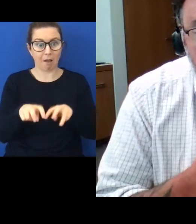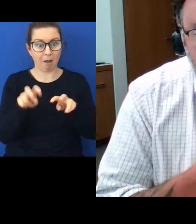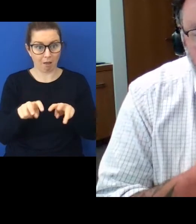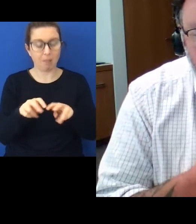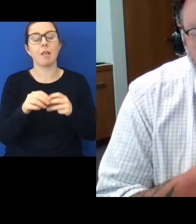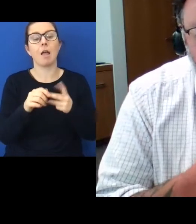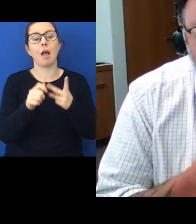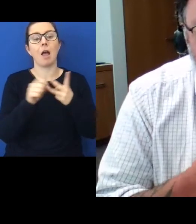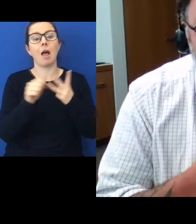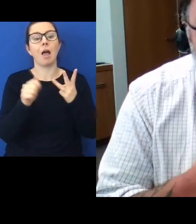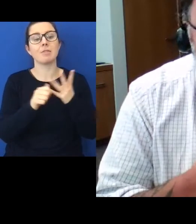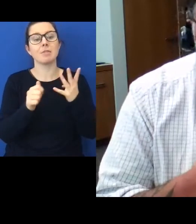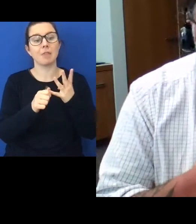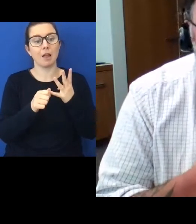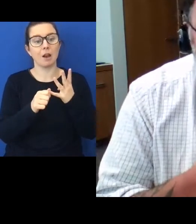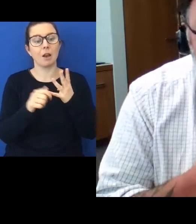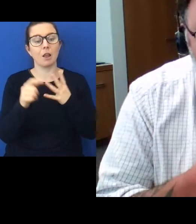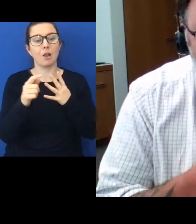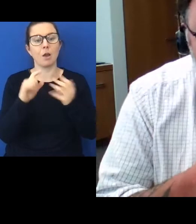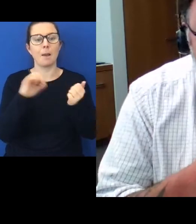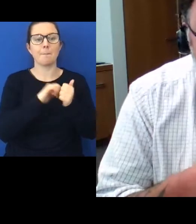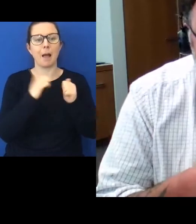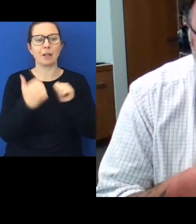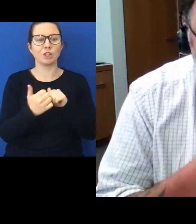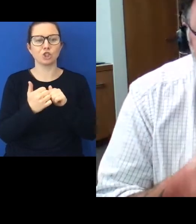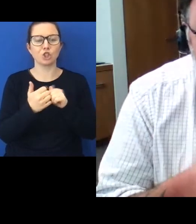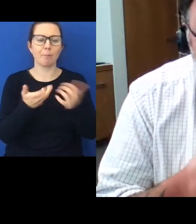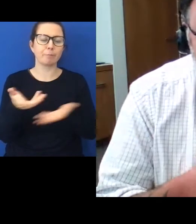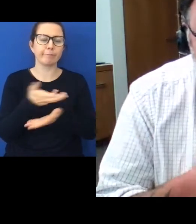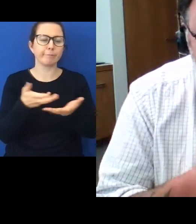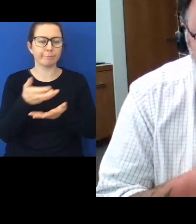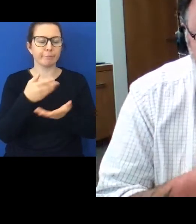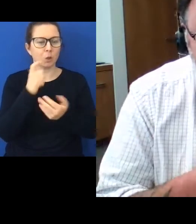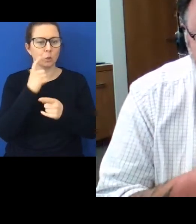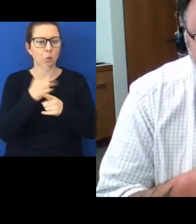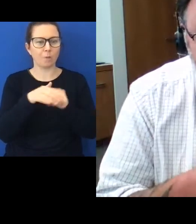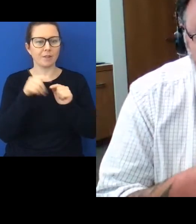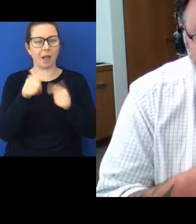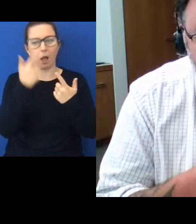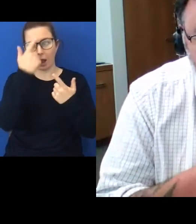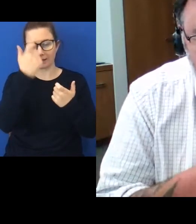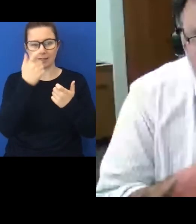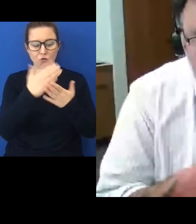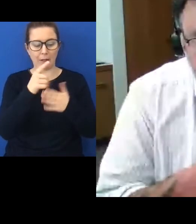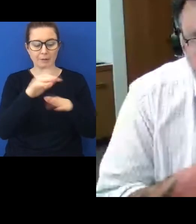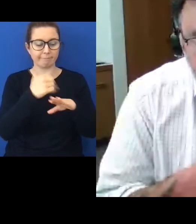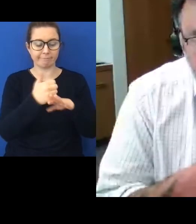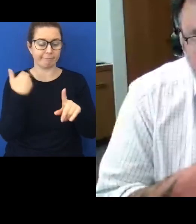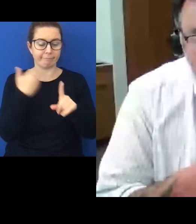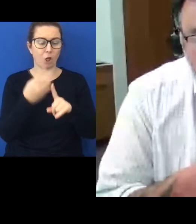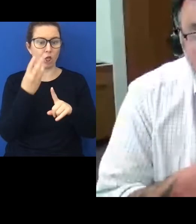Then I'm going to give you some partnership discourse as that idea has developed really over the last 30 years, 40 years.